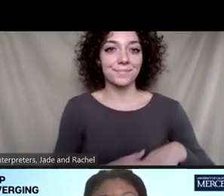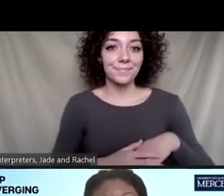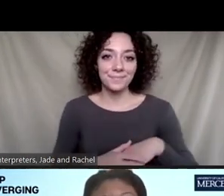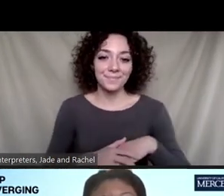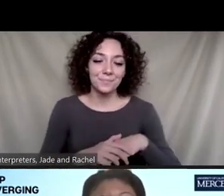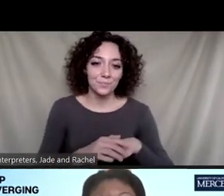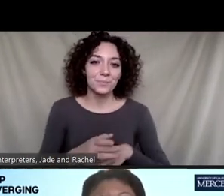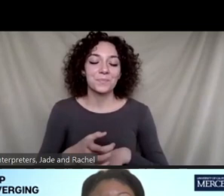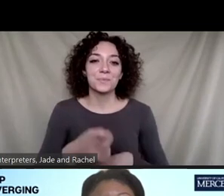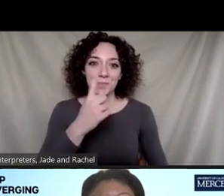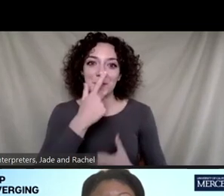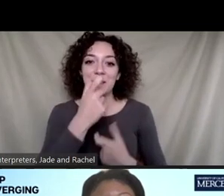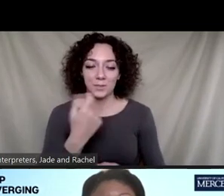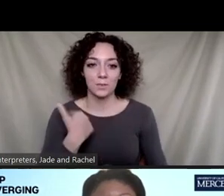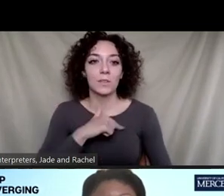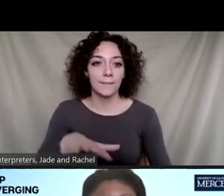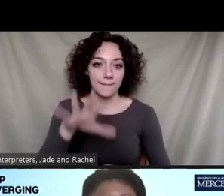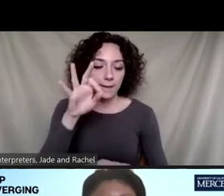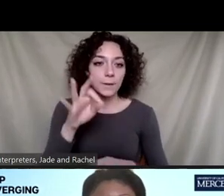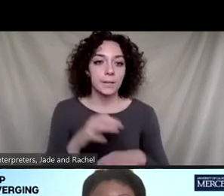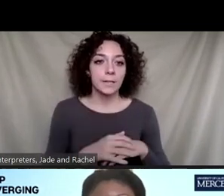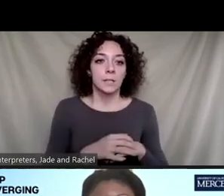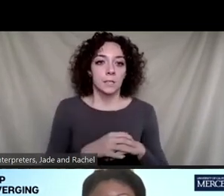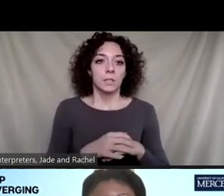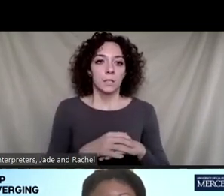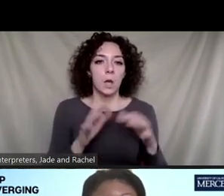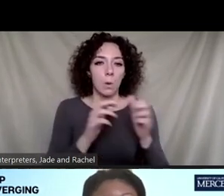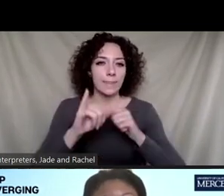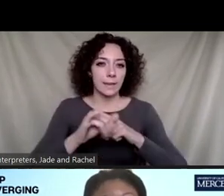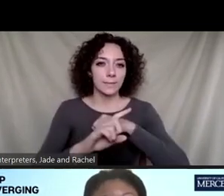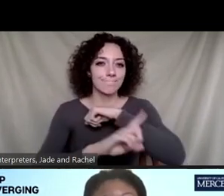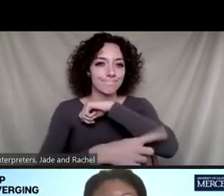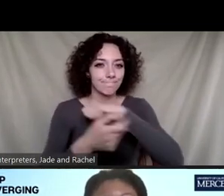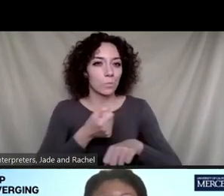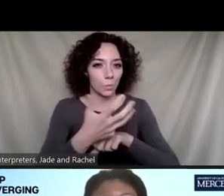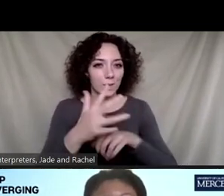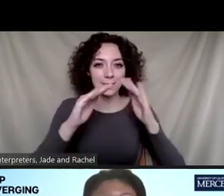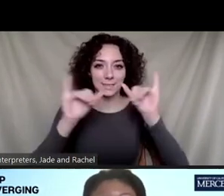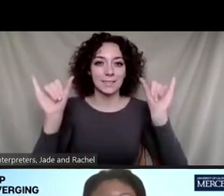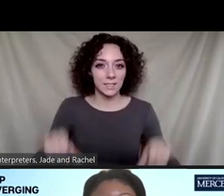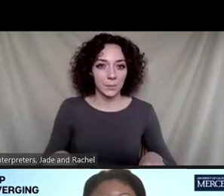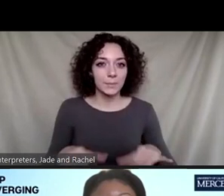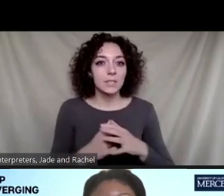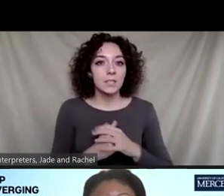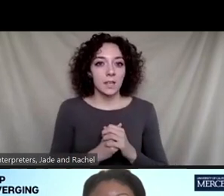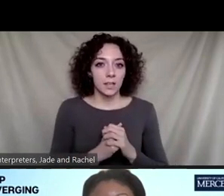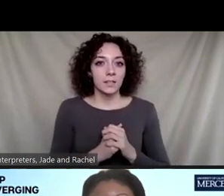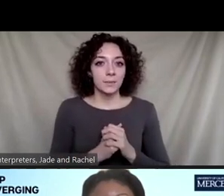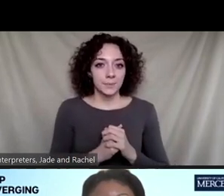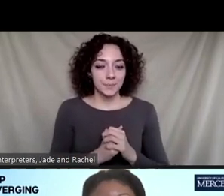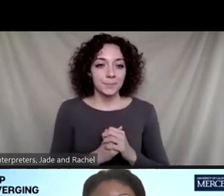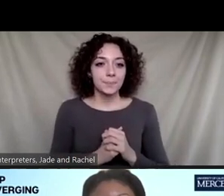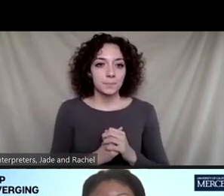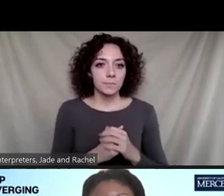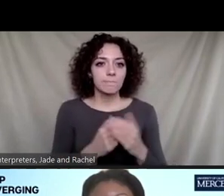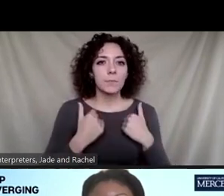participating waste systems is we have one small like